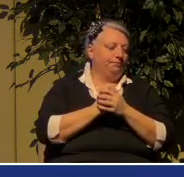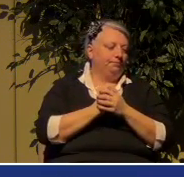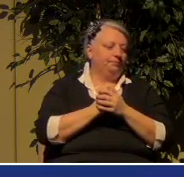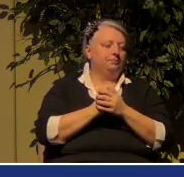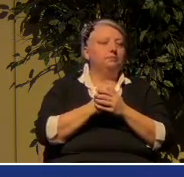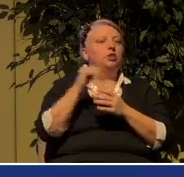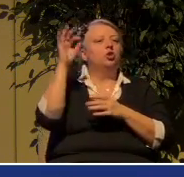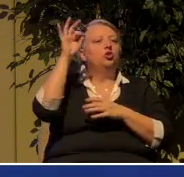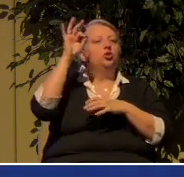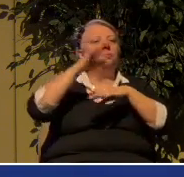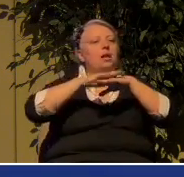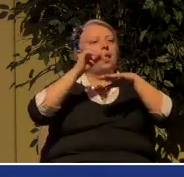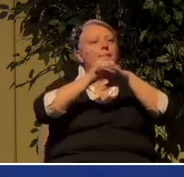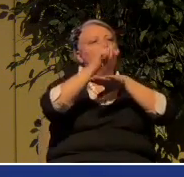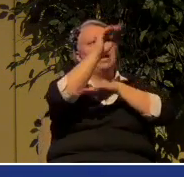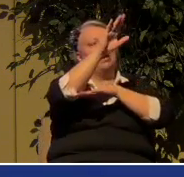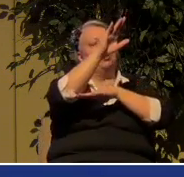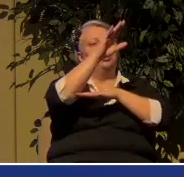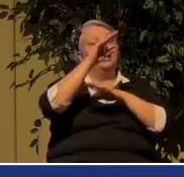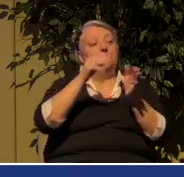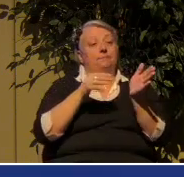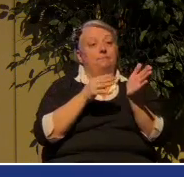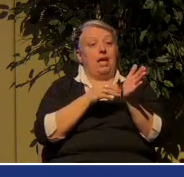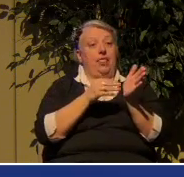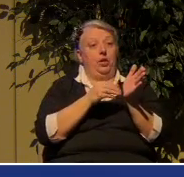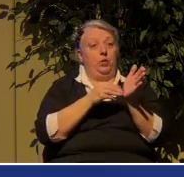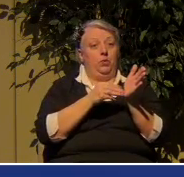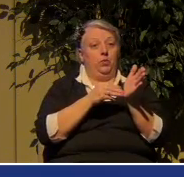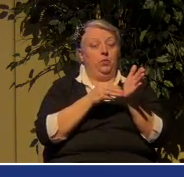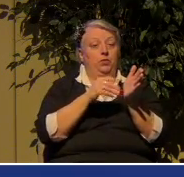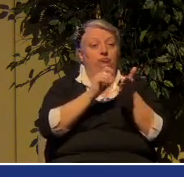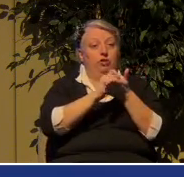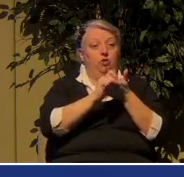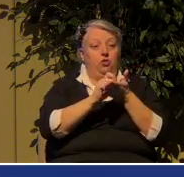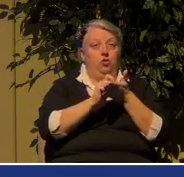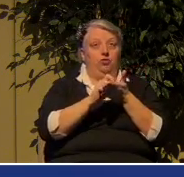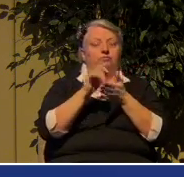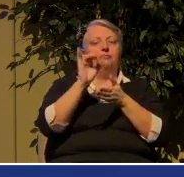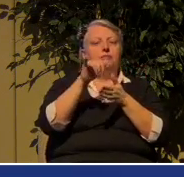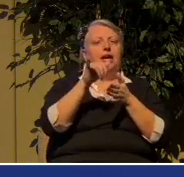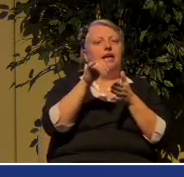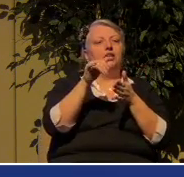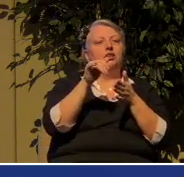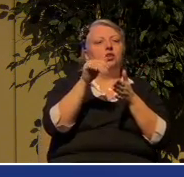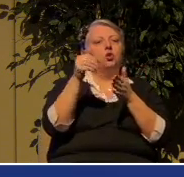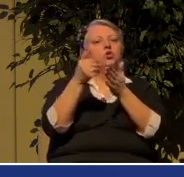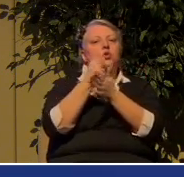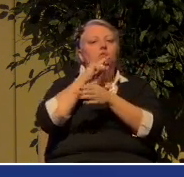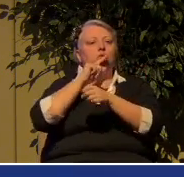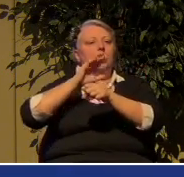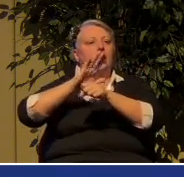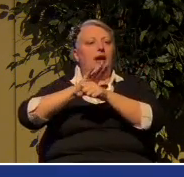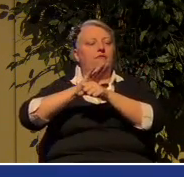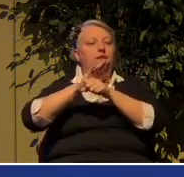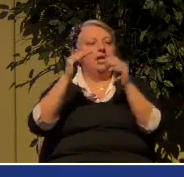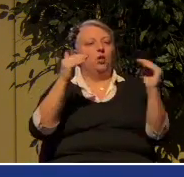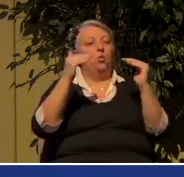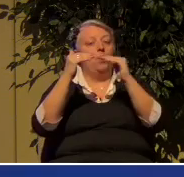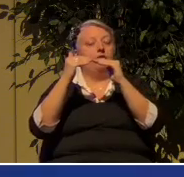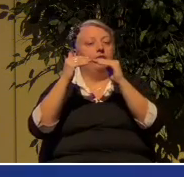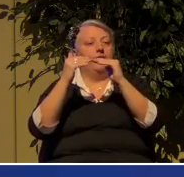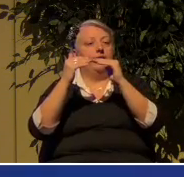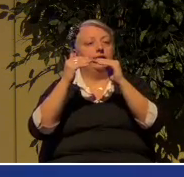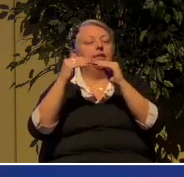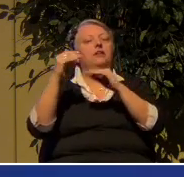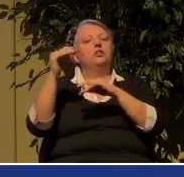Sermon on the Mount in Matthew's Gospel is the New Covenant equivalent to the Ten Commandments given to Israel in the